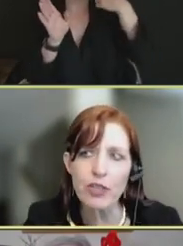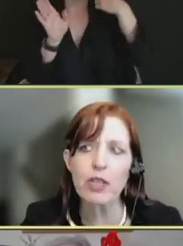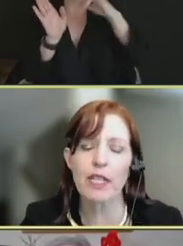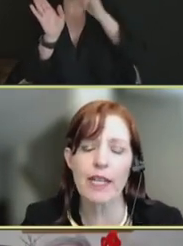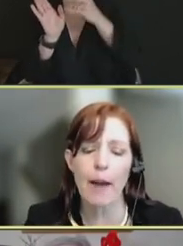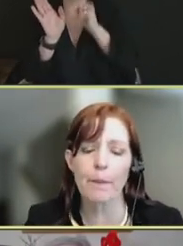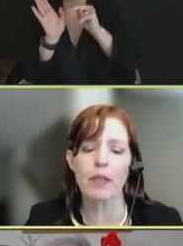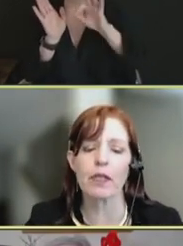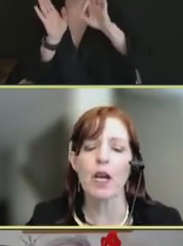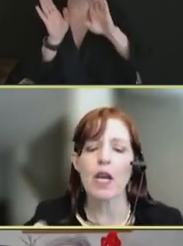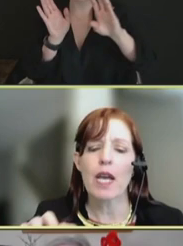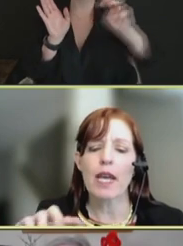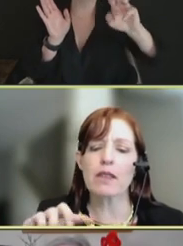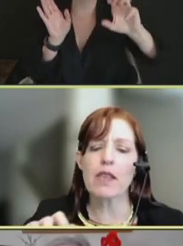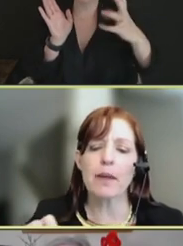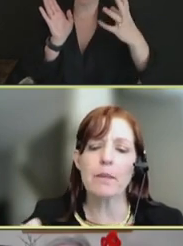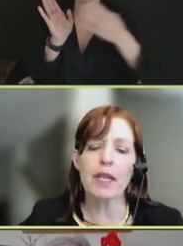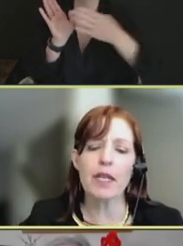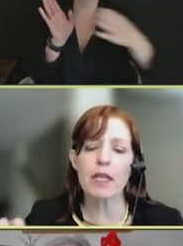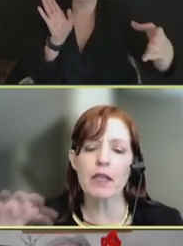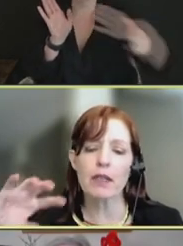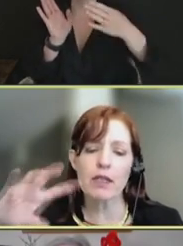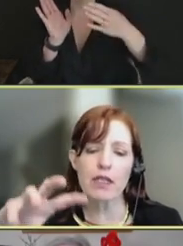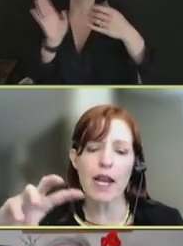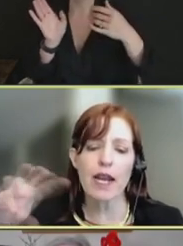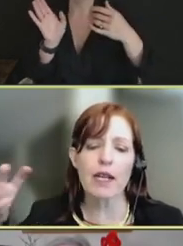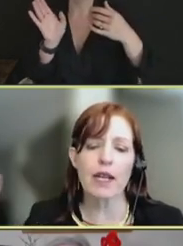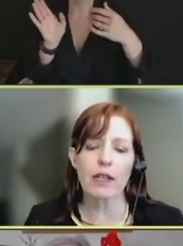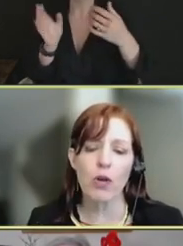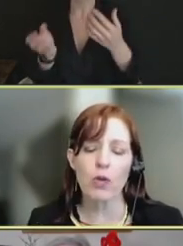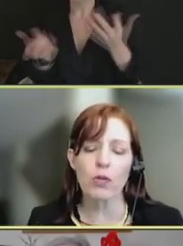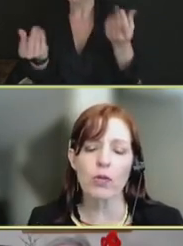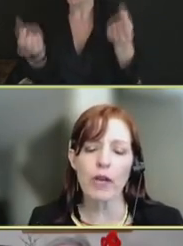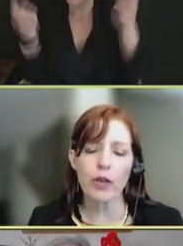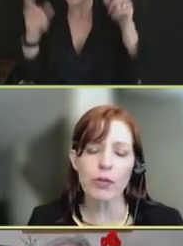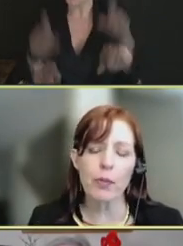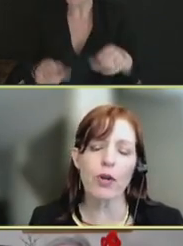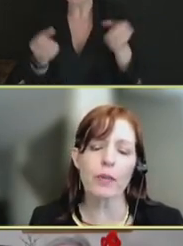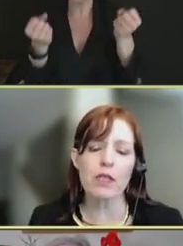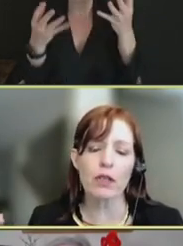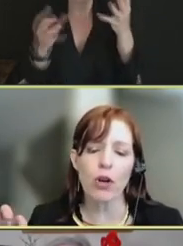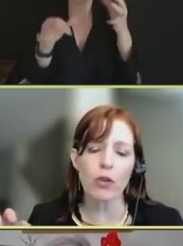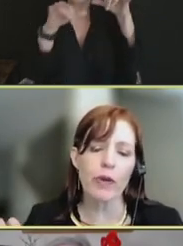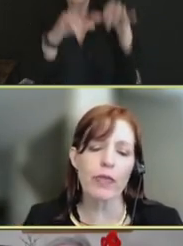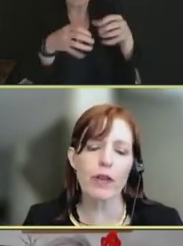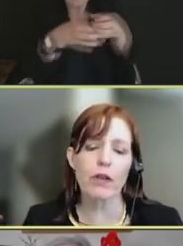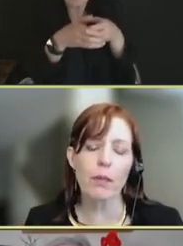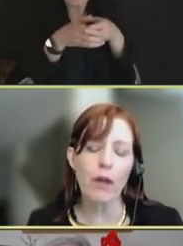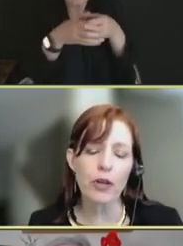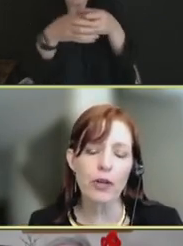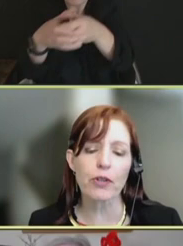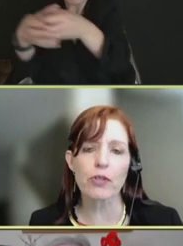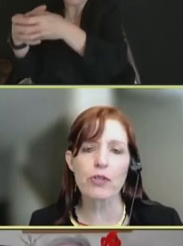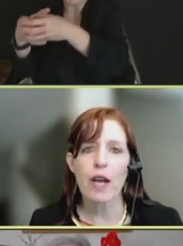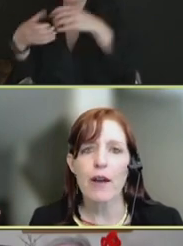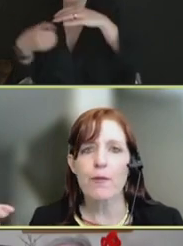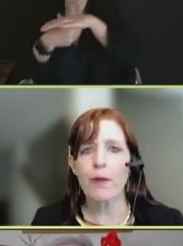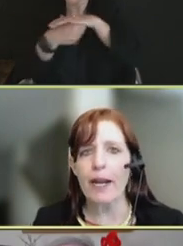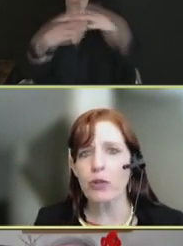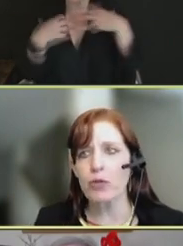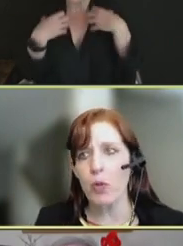what eventually happened is that many state and local health departments, along with their partners,